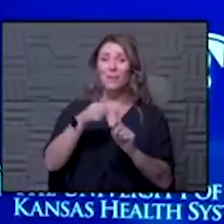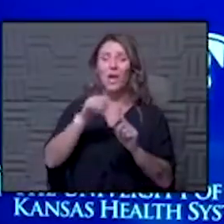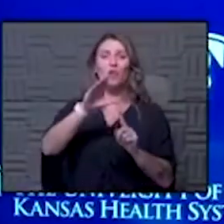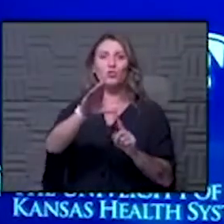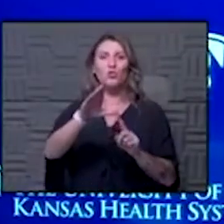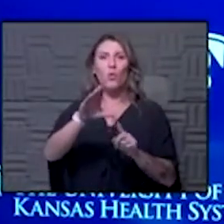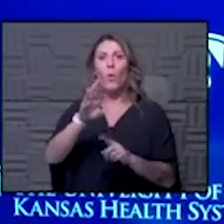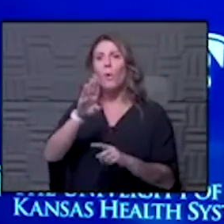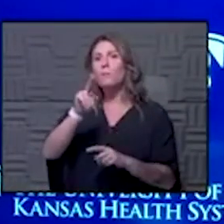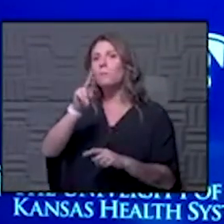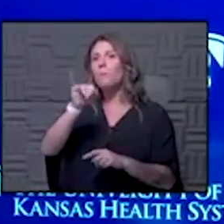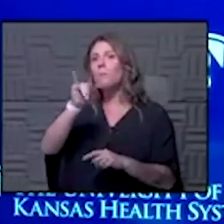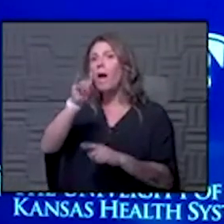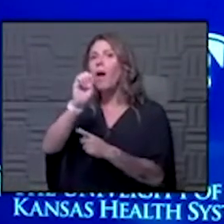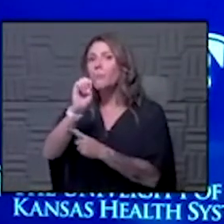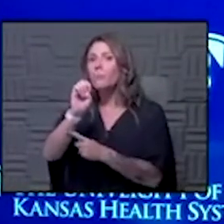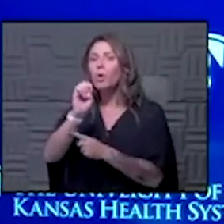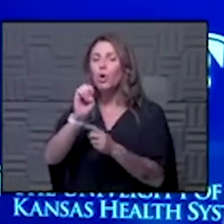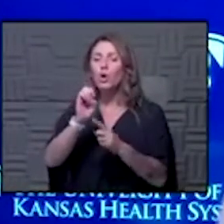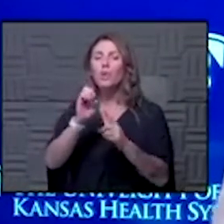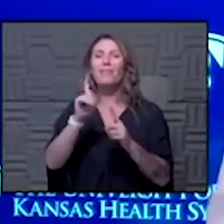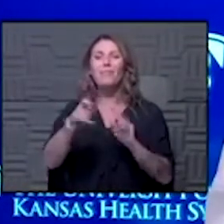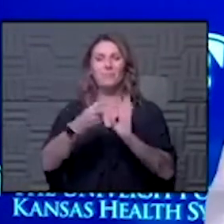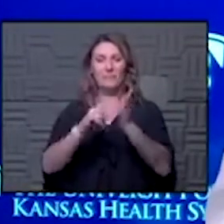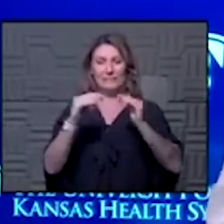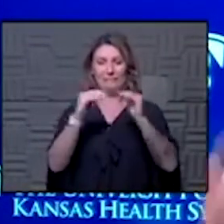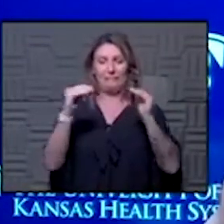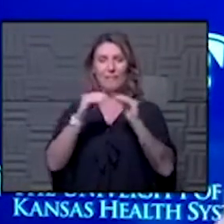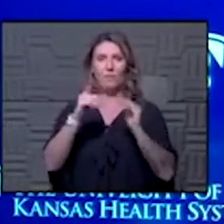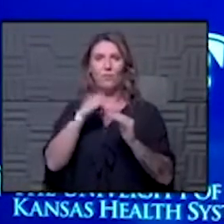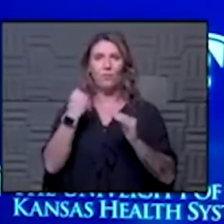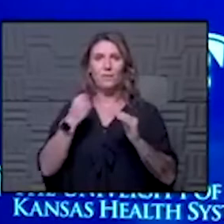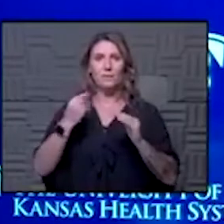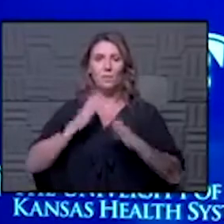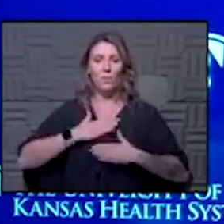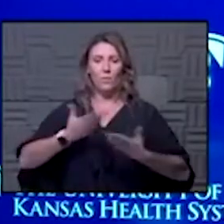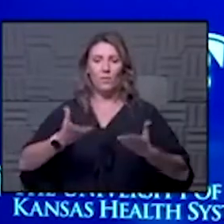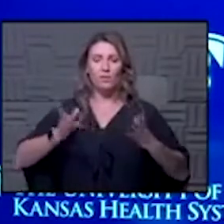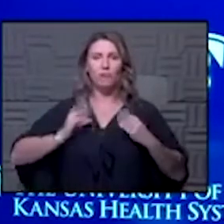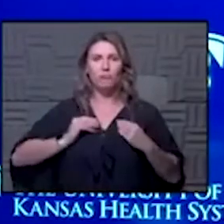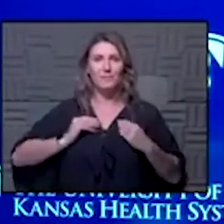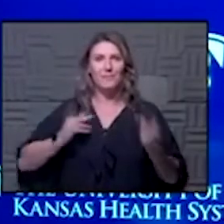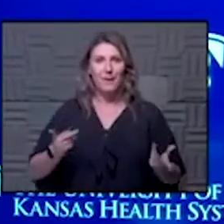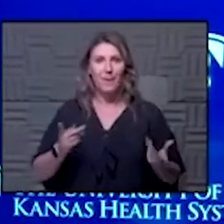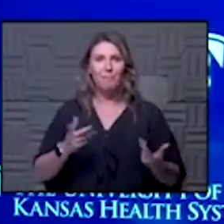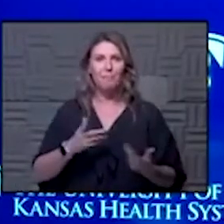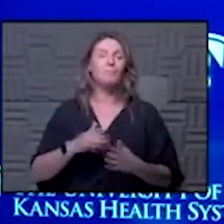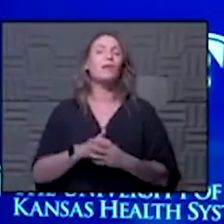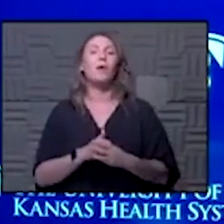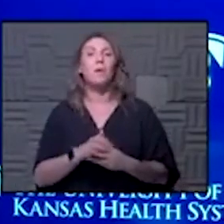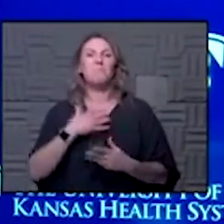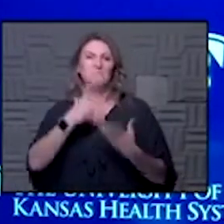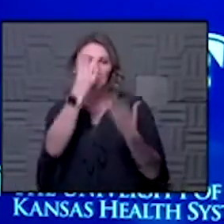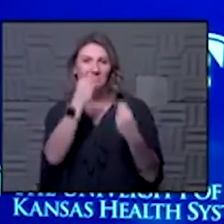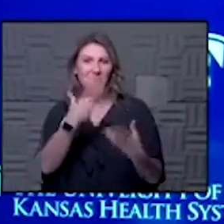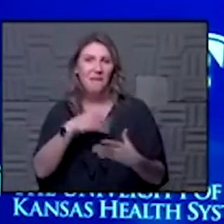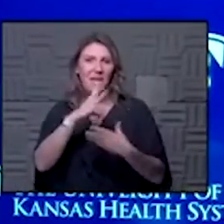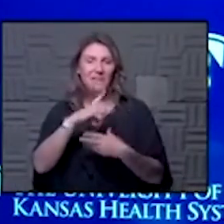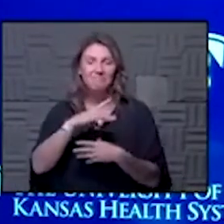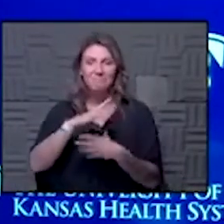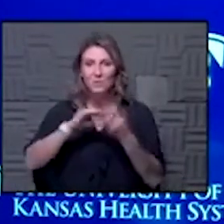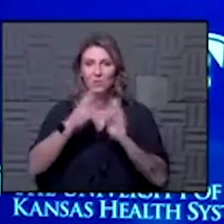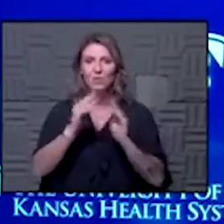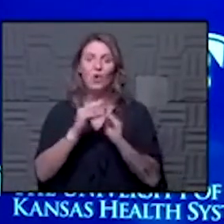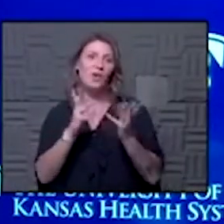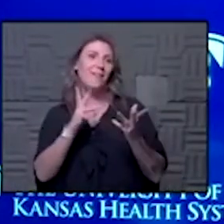bubble what's the level of risk you're willing to accept so i'm going to tell my story so my kids are all grown up and it's amazing when they're